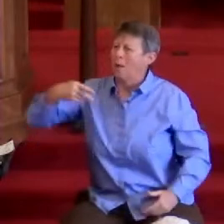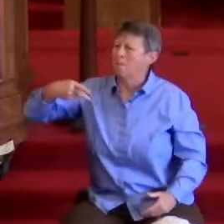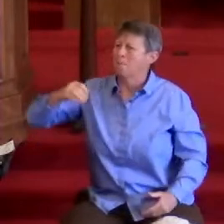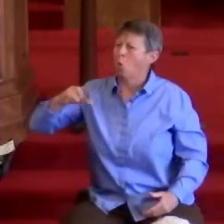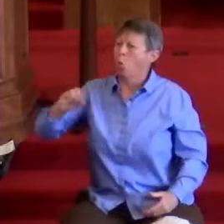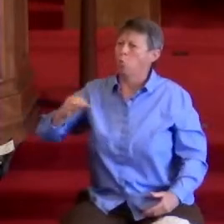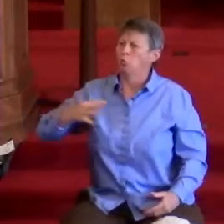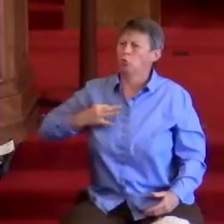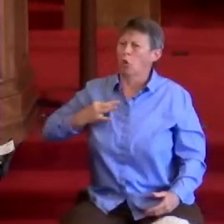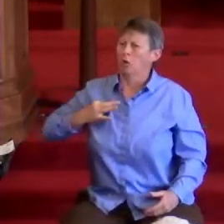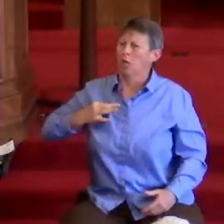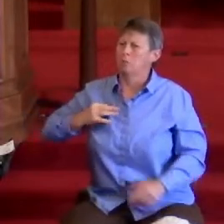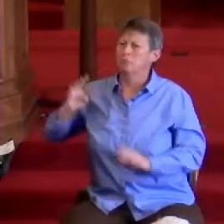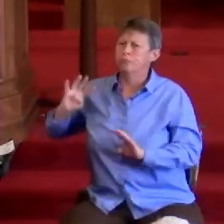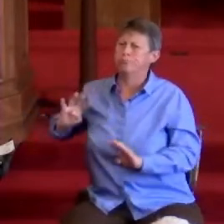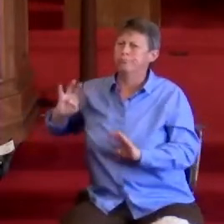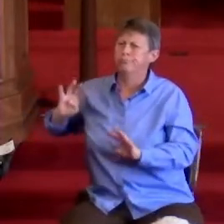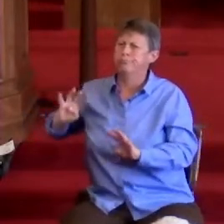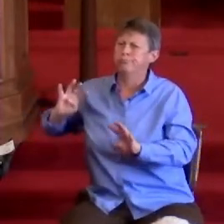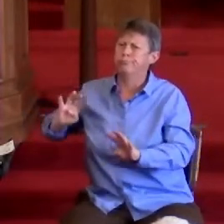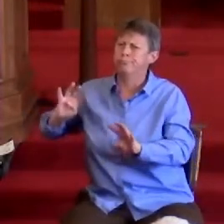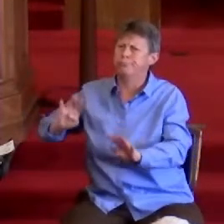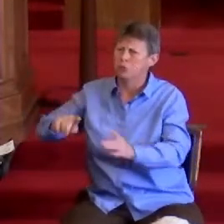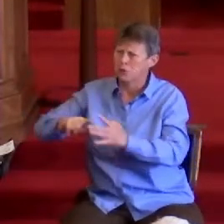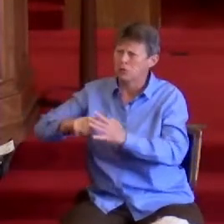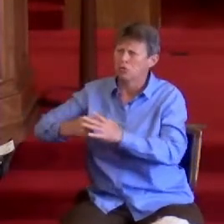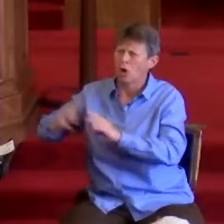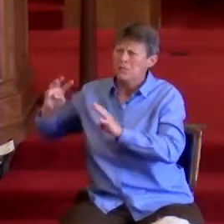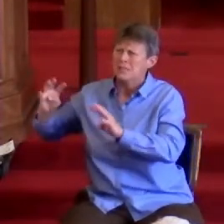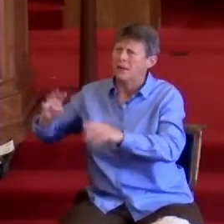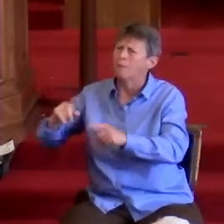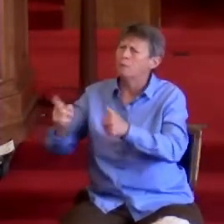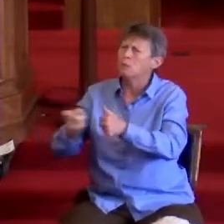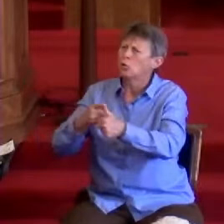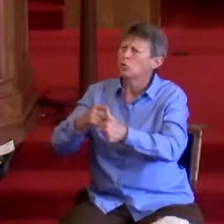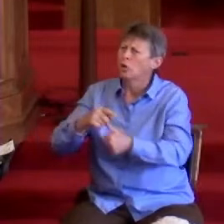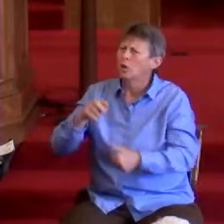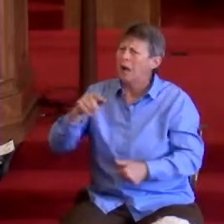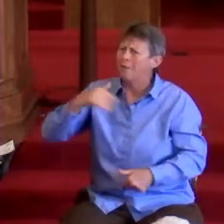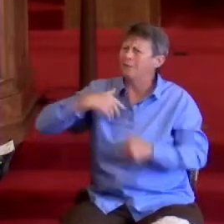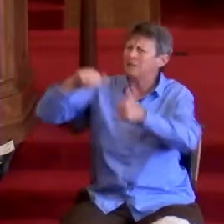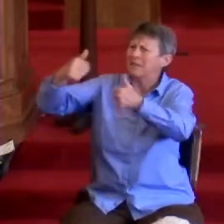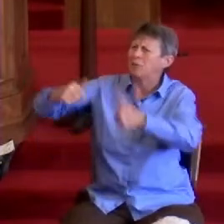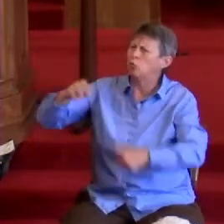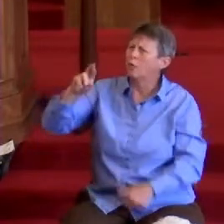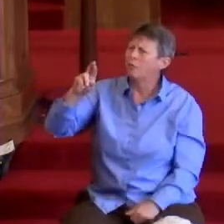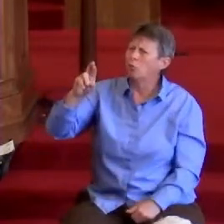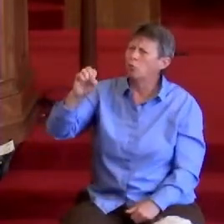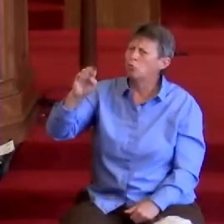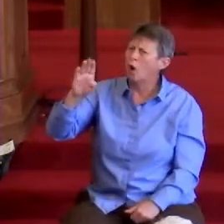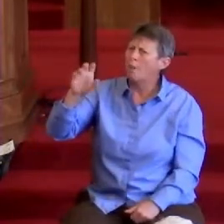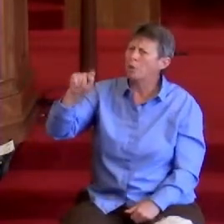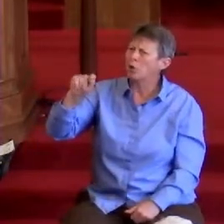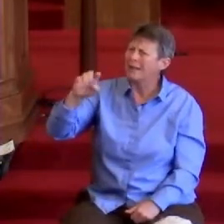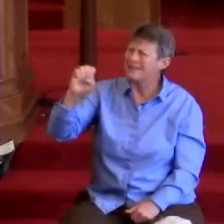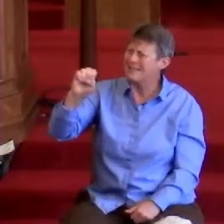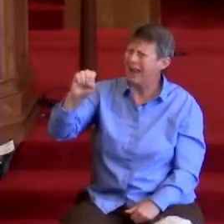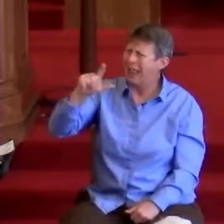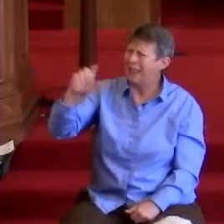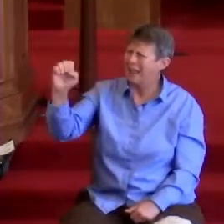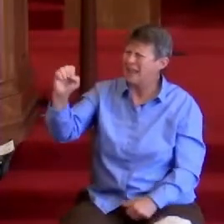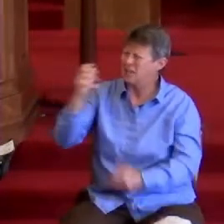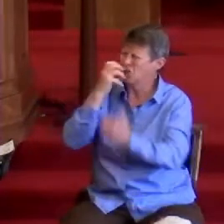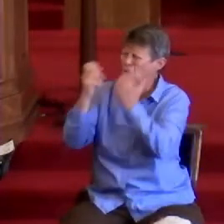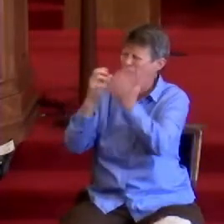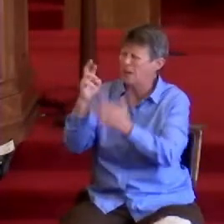They had begun by walking menacingly around a statue of Robert E. Lee, screaming racist and anti-Semitic